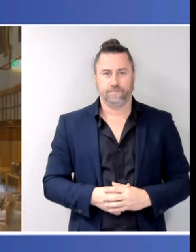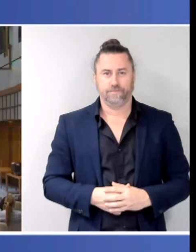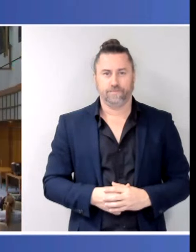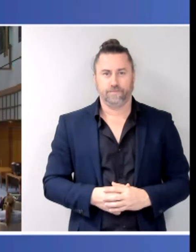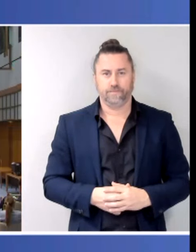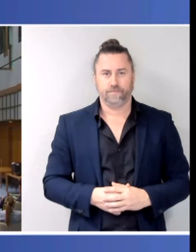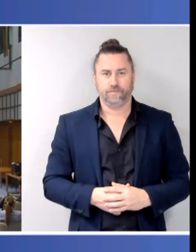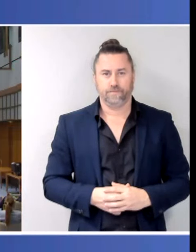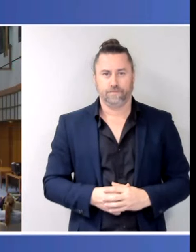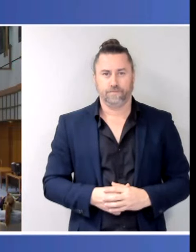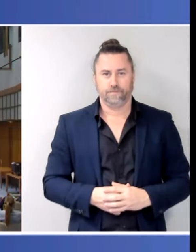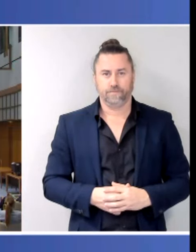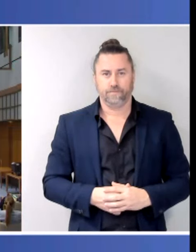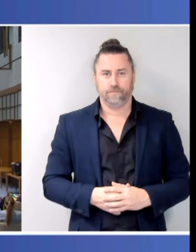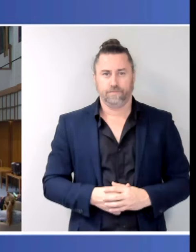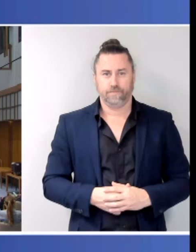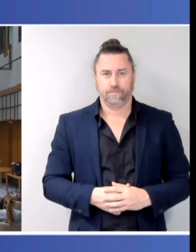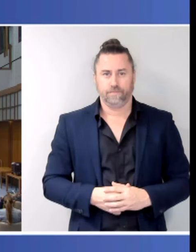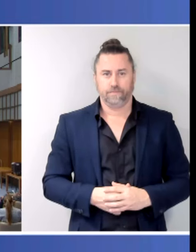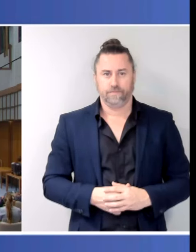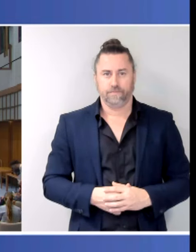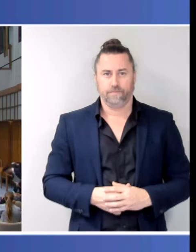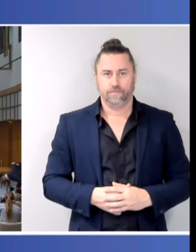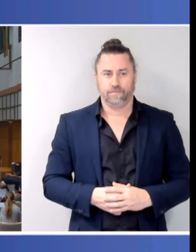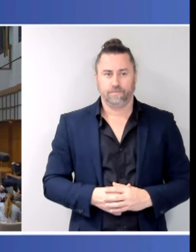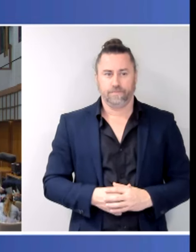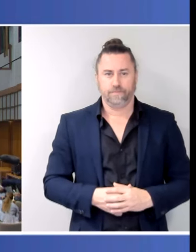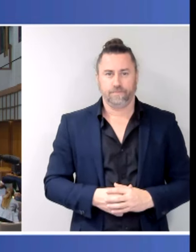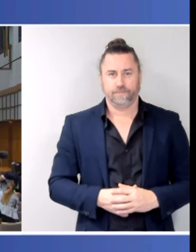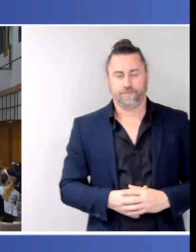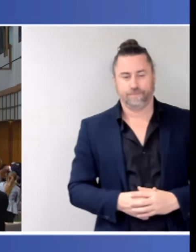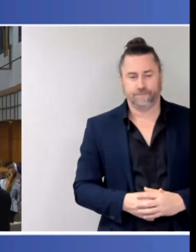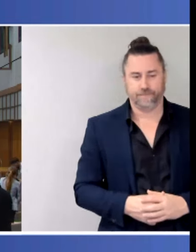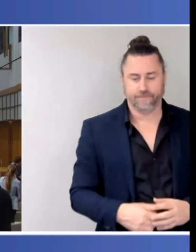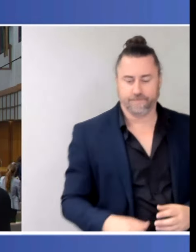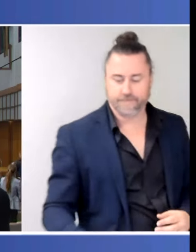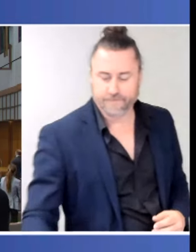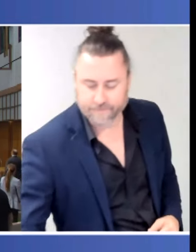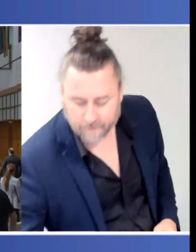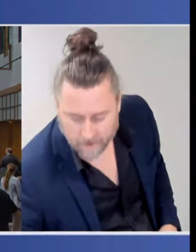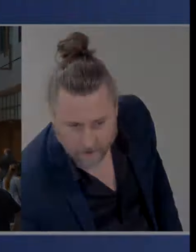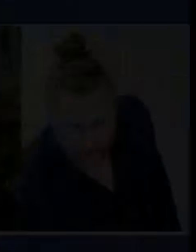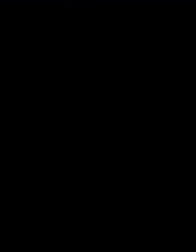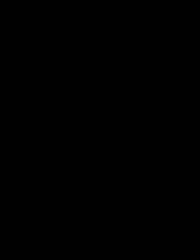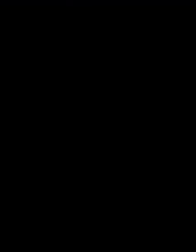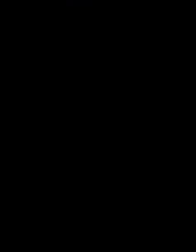very